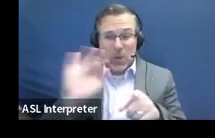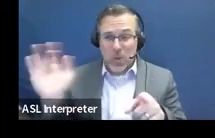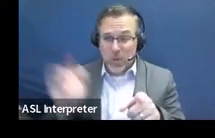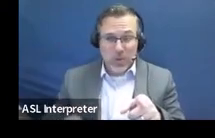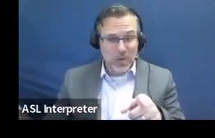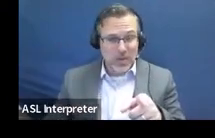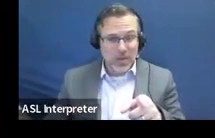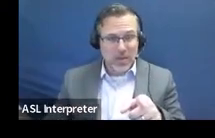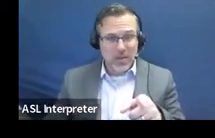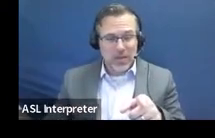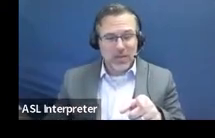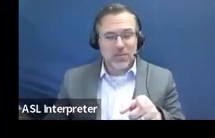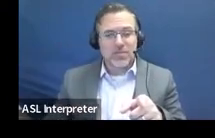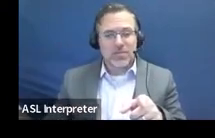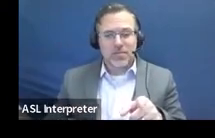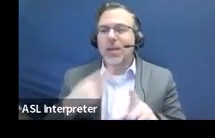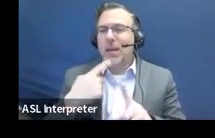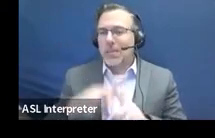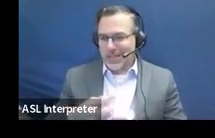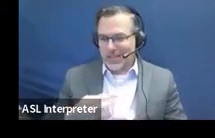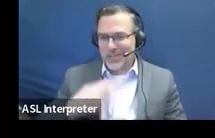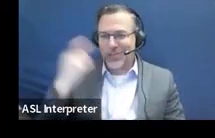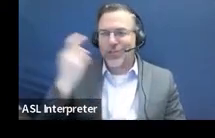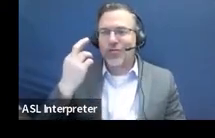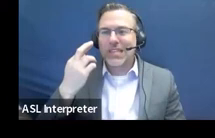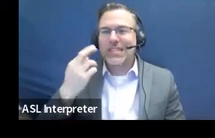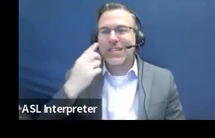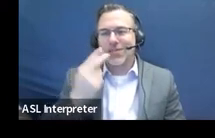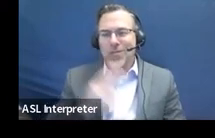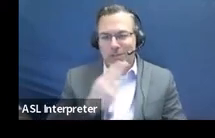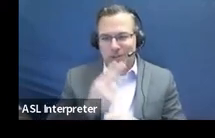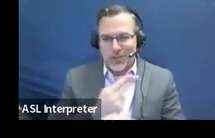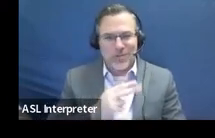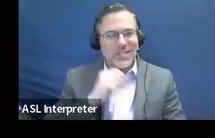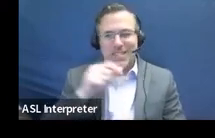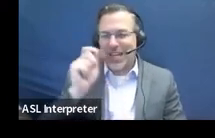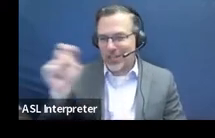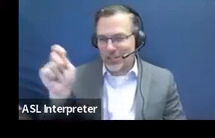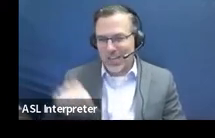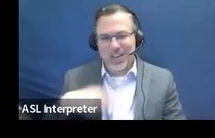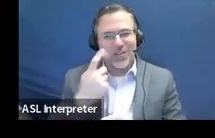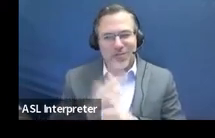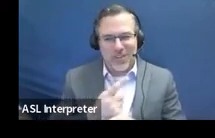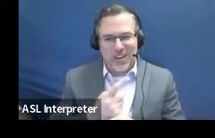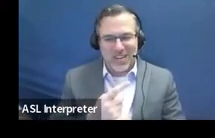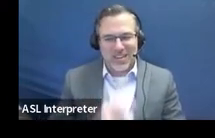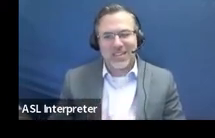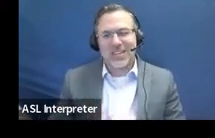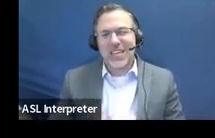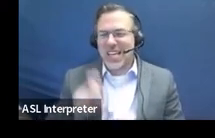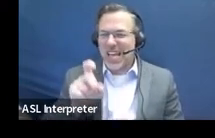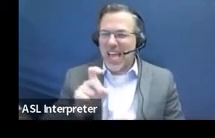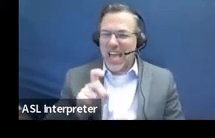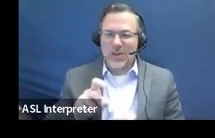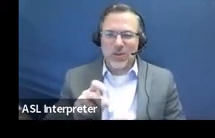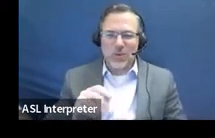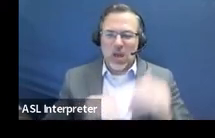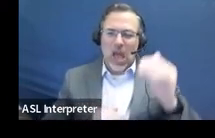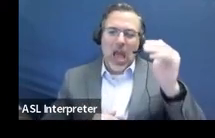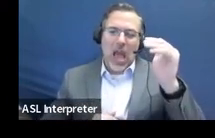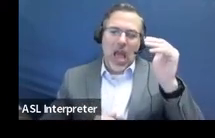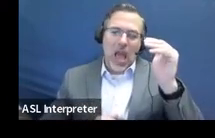Right. And the reason for the use of the form is not checked. Exactly. That's why I had to make it so little so I could get that in there with it.